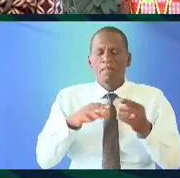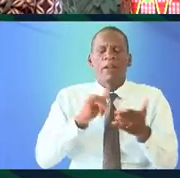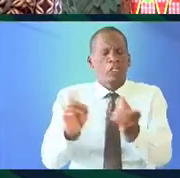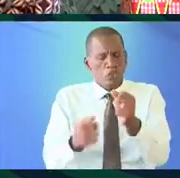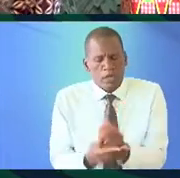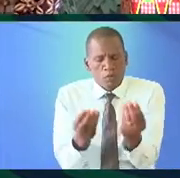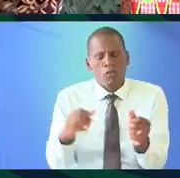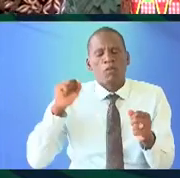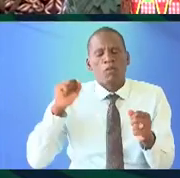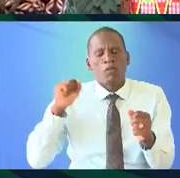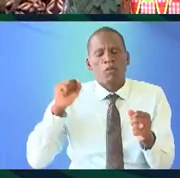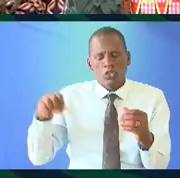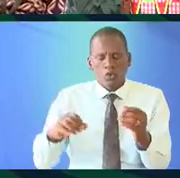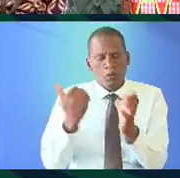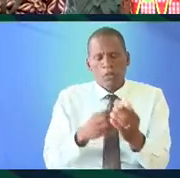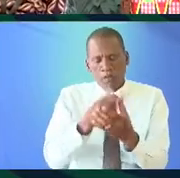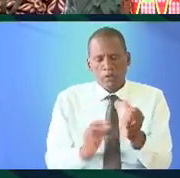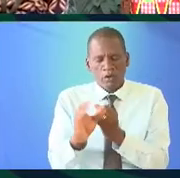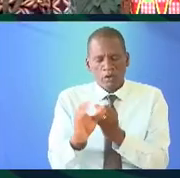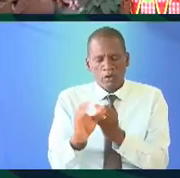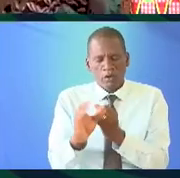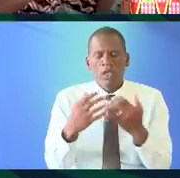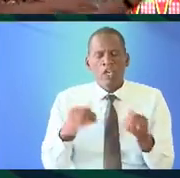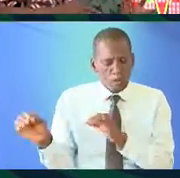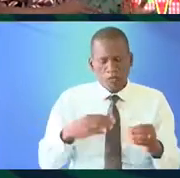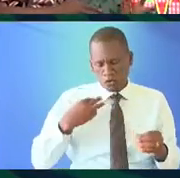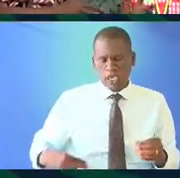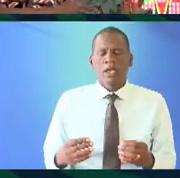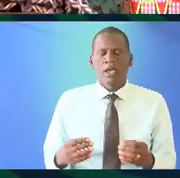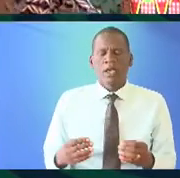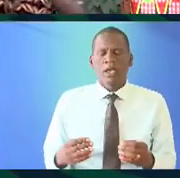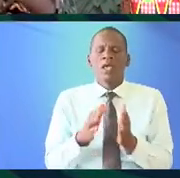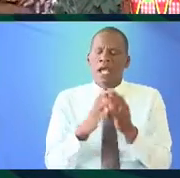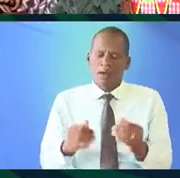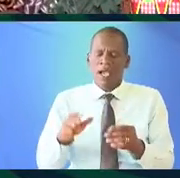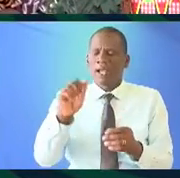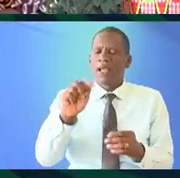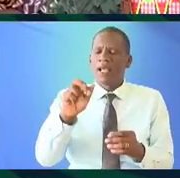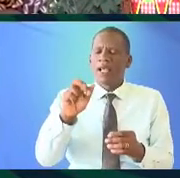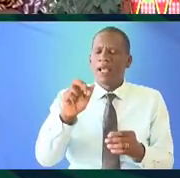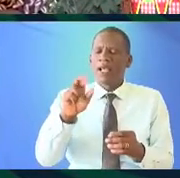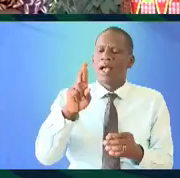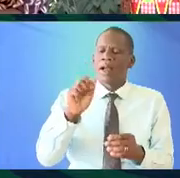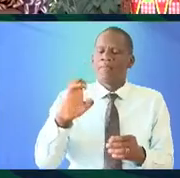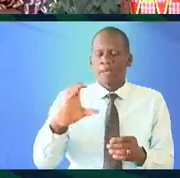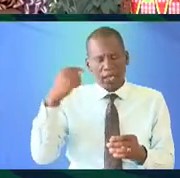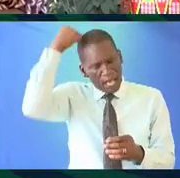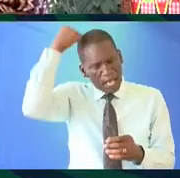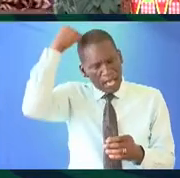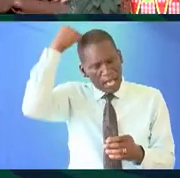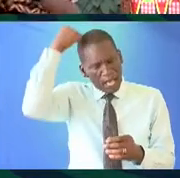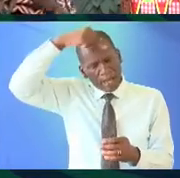helped solve political problems in those two countries okay now we move to China and Arabic Arabic speaking part of the world